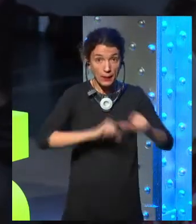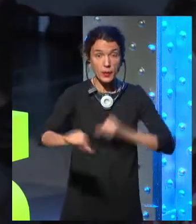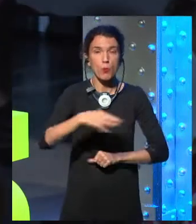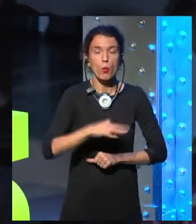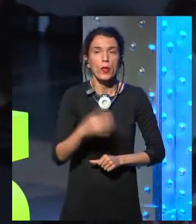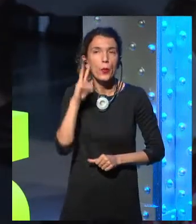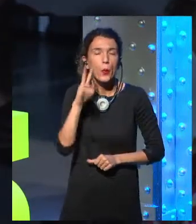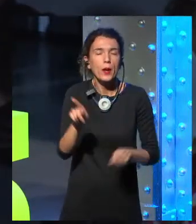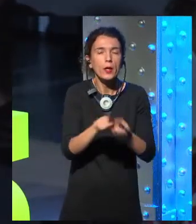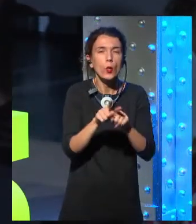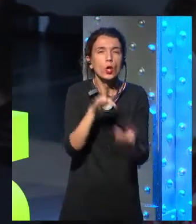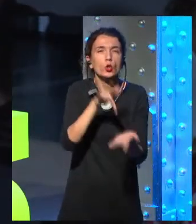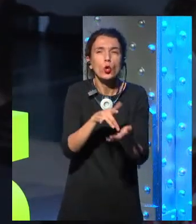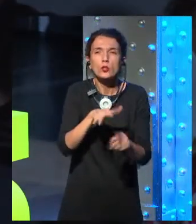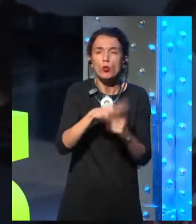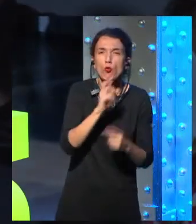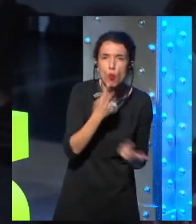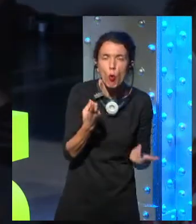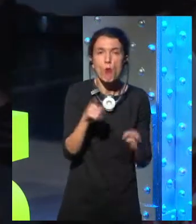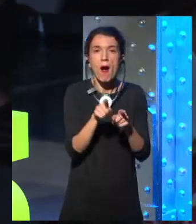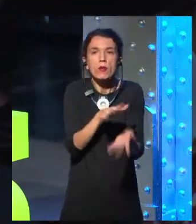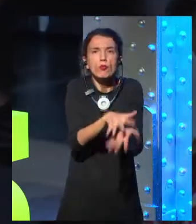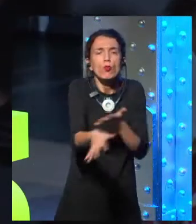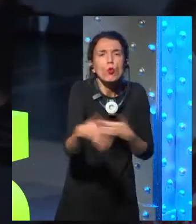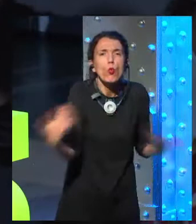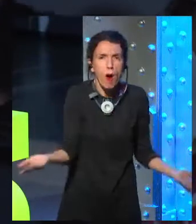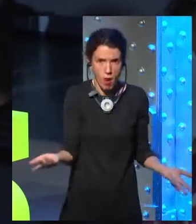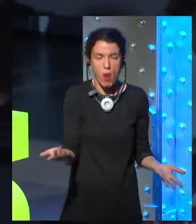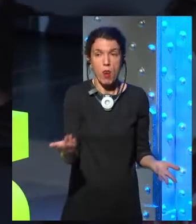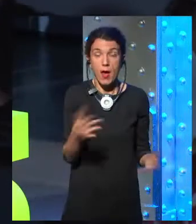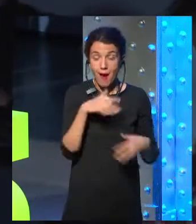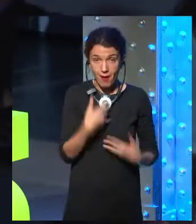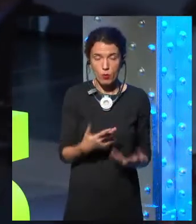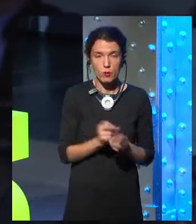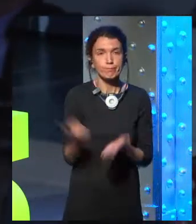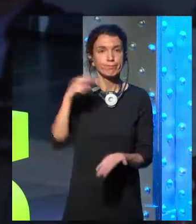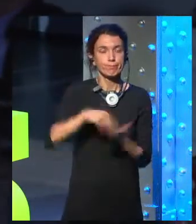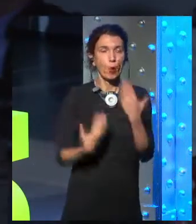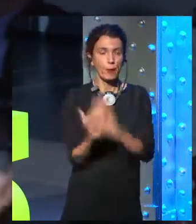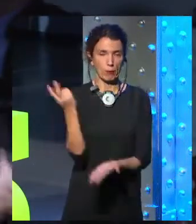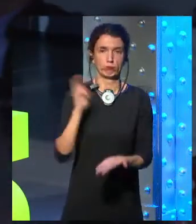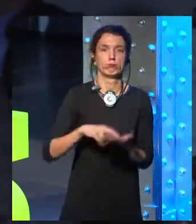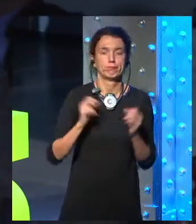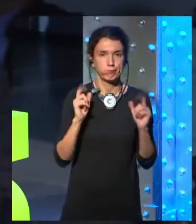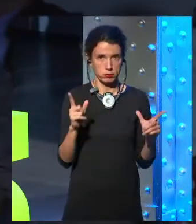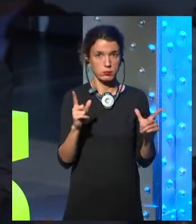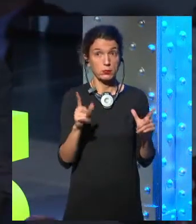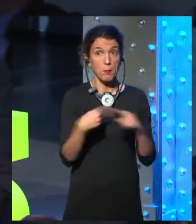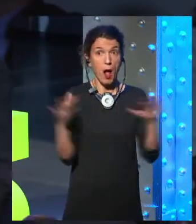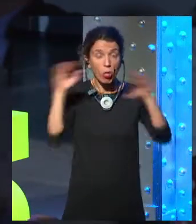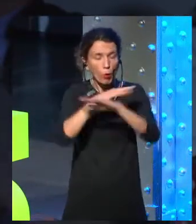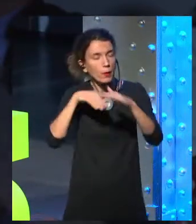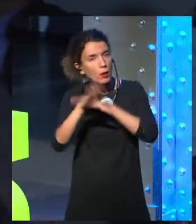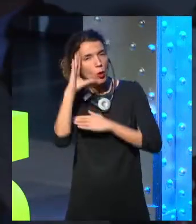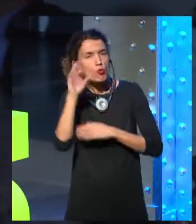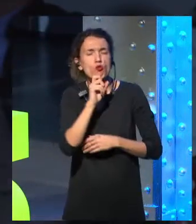mean when we go to sleep next to them as well? When they cry and we have to pick them up and soothe them back to sleep, when we have to plug them in